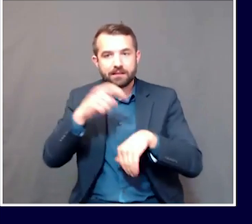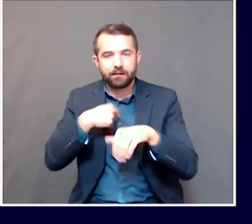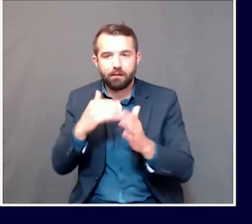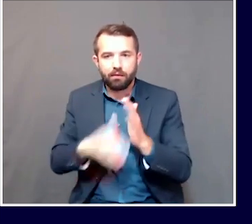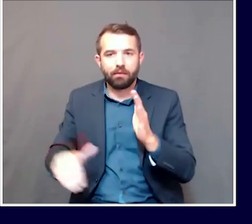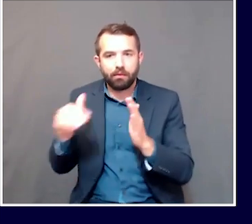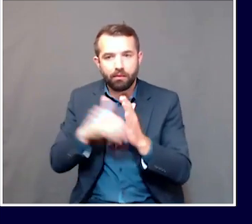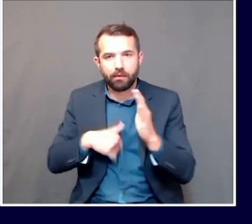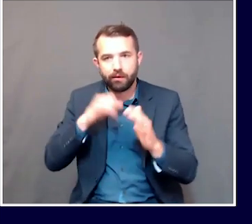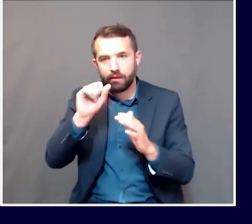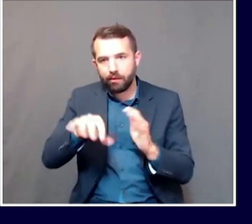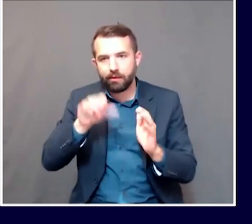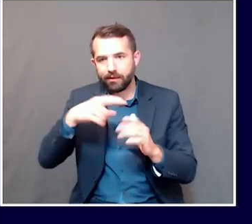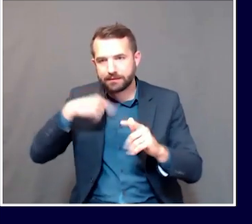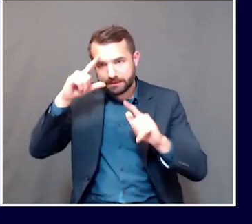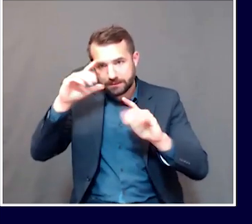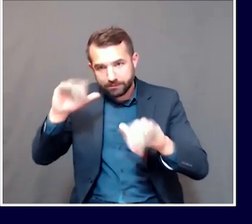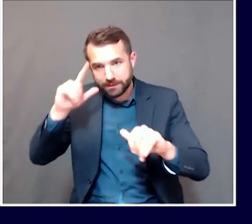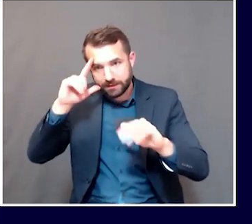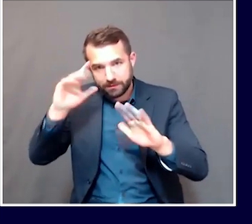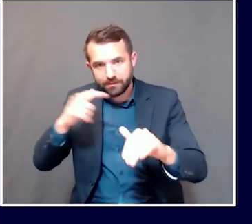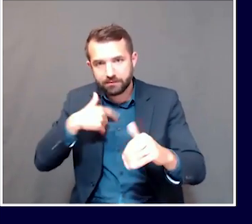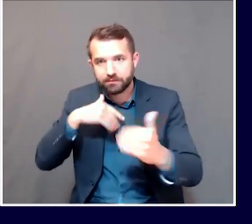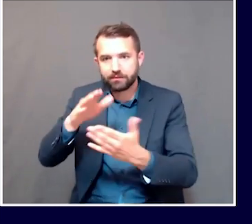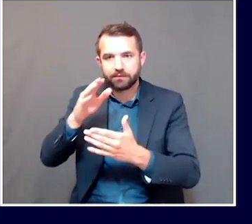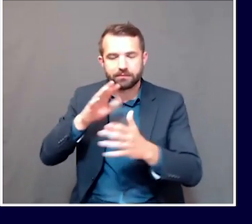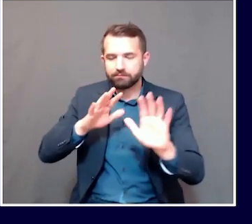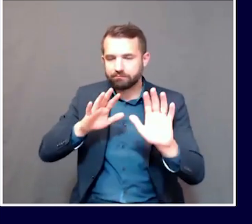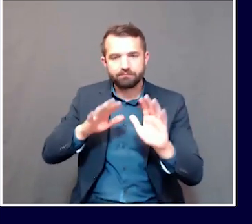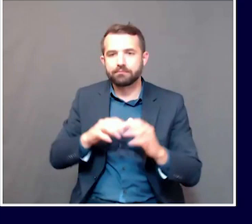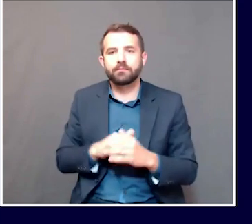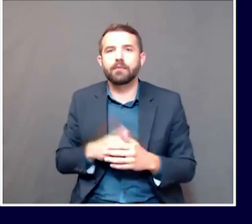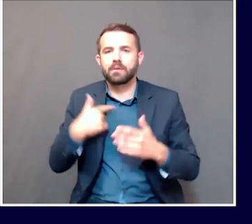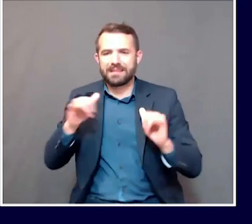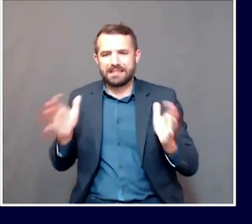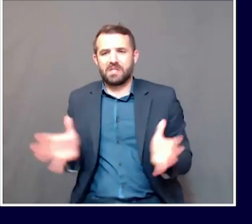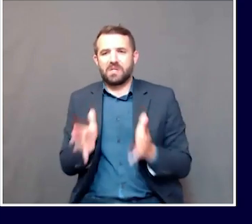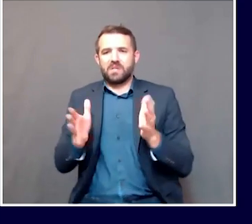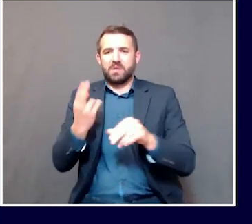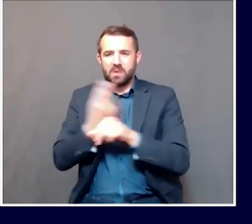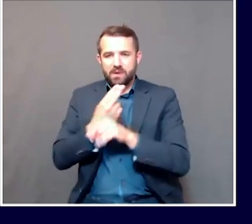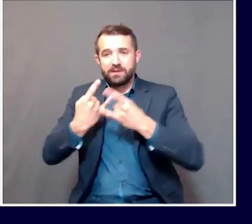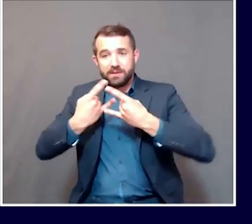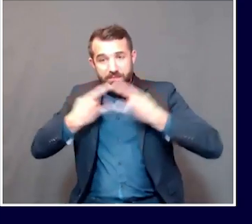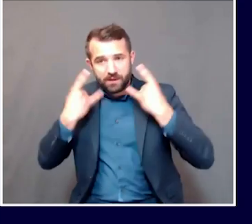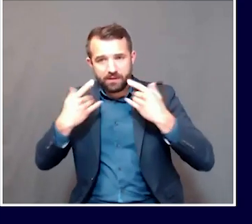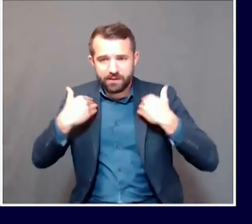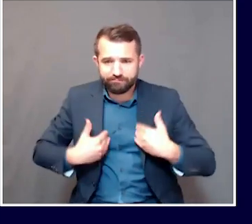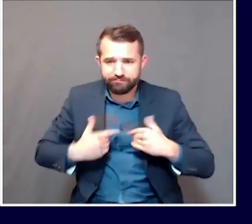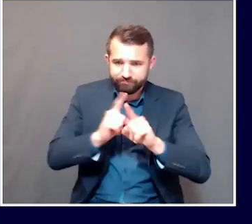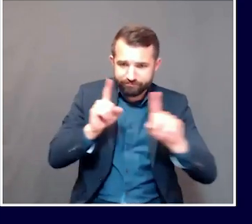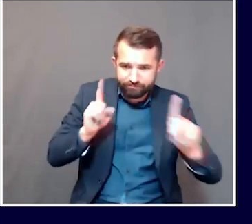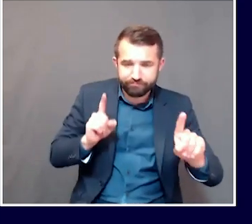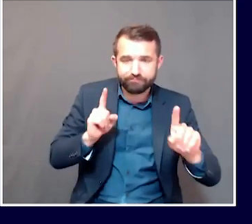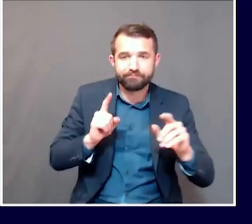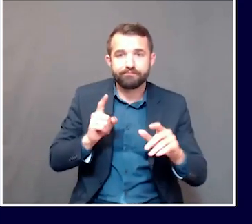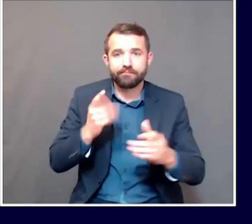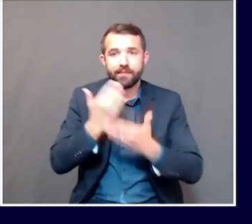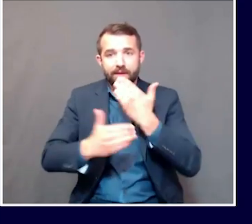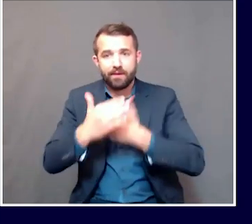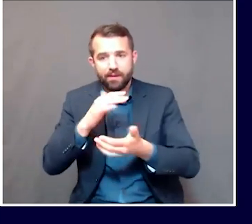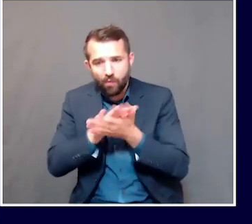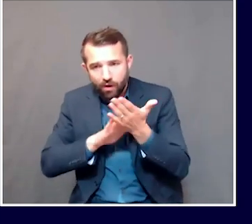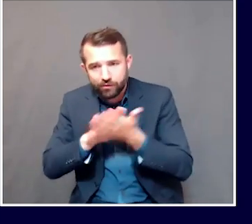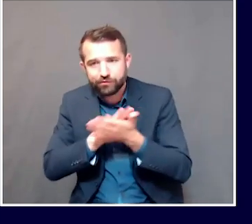We still urge folks to wear those face coverings to maintain that physical distance, to keep adhering to hygiene and